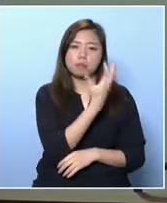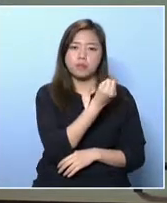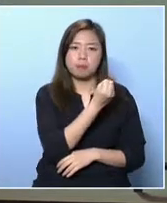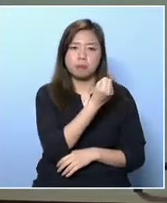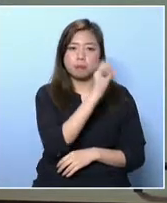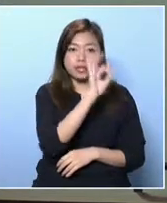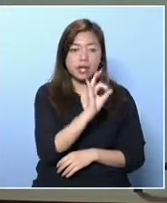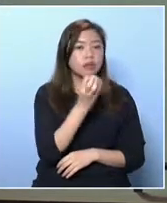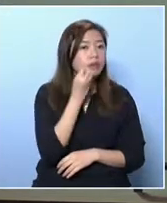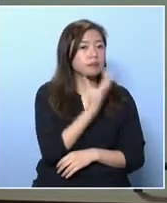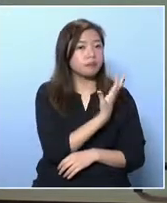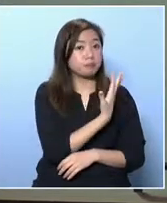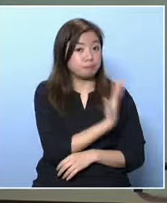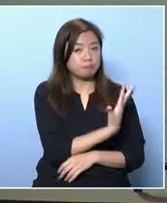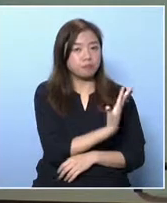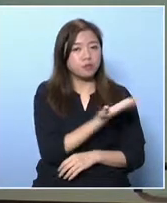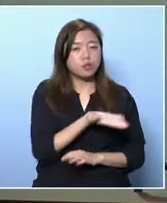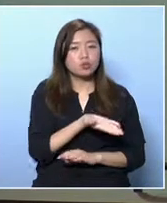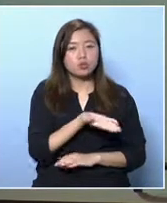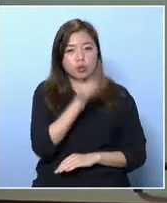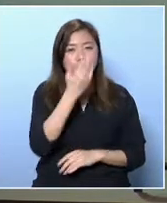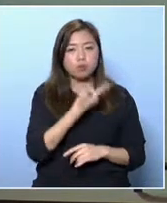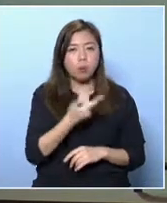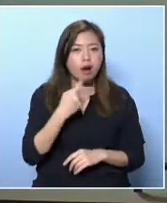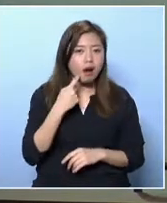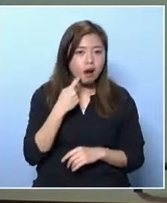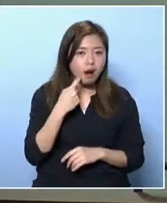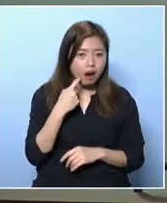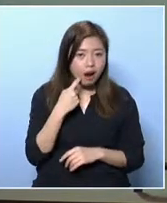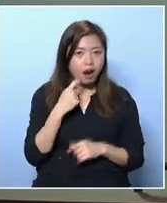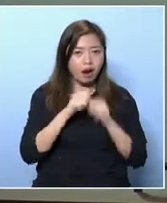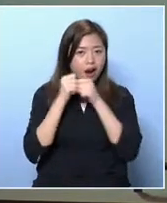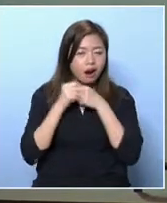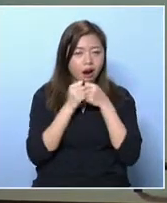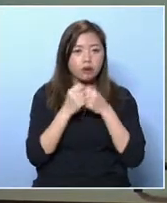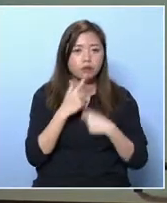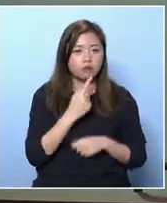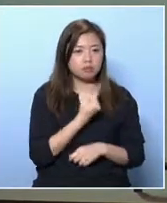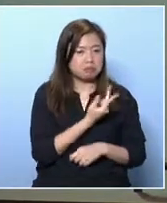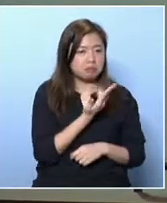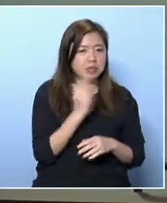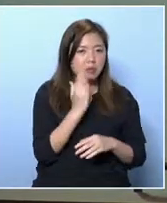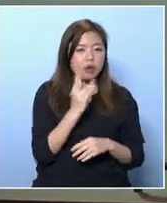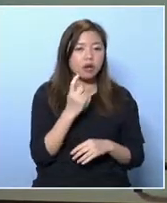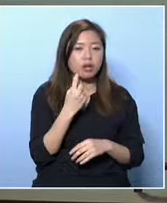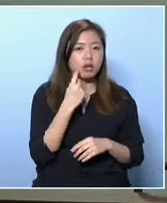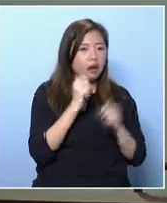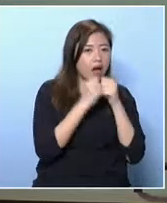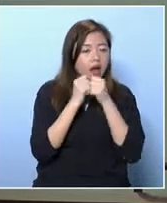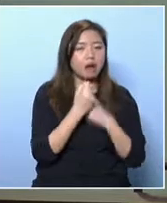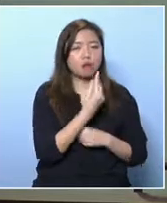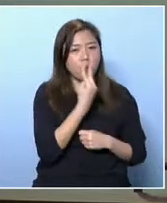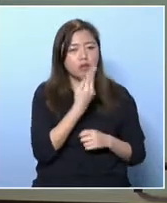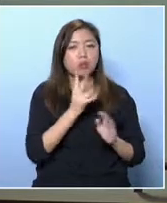students. Fifty percent of them have tooth decay. At least tooth teeth,